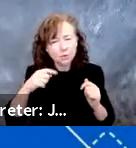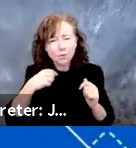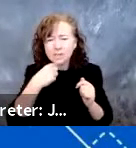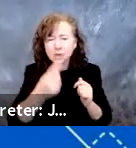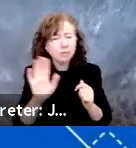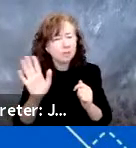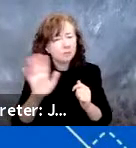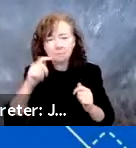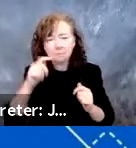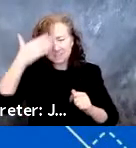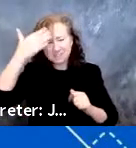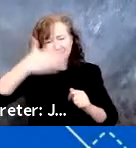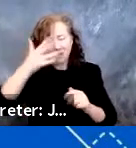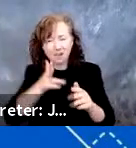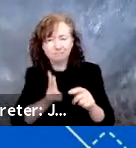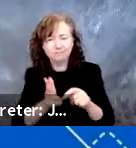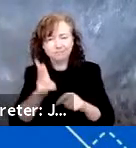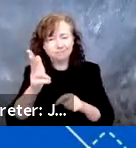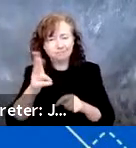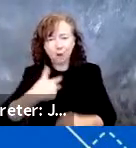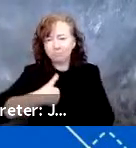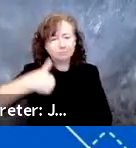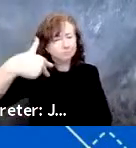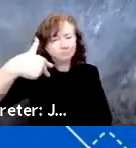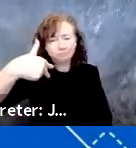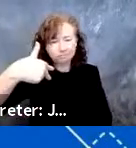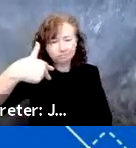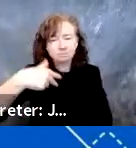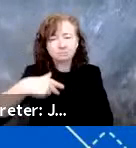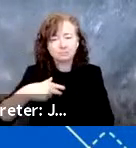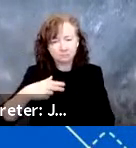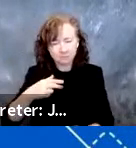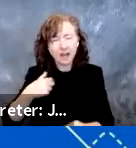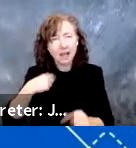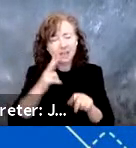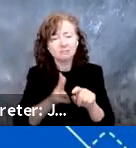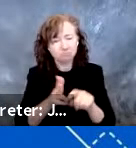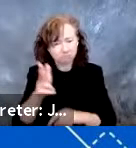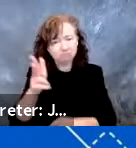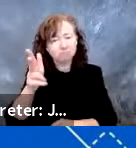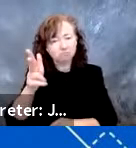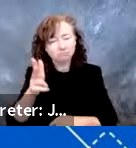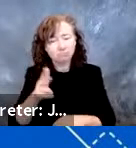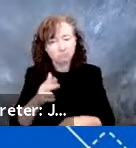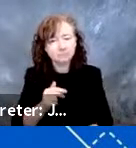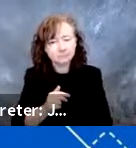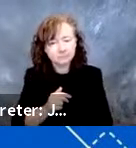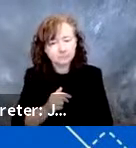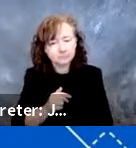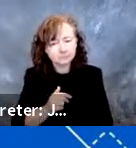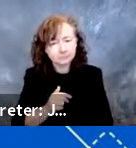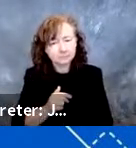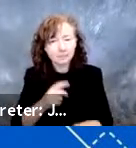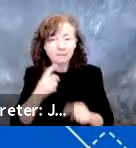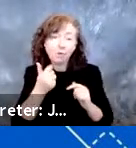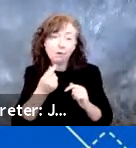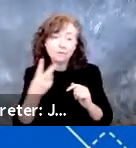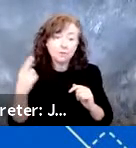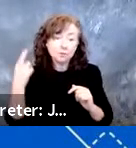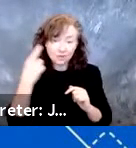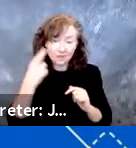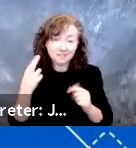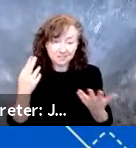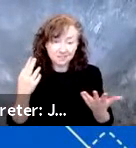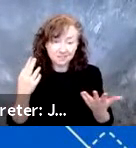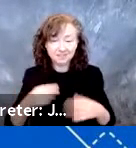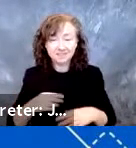going up the ramp backwards in those studies for a number of reasons, one including the